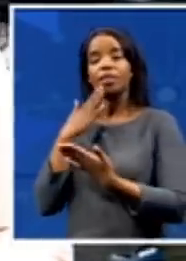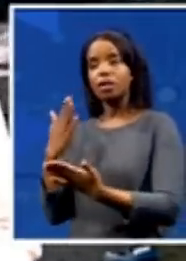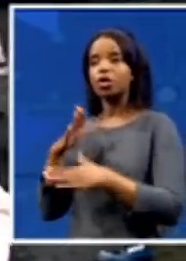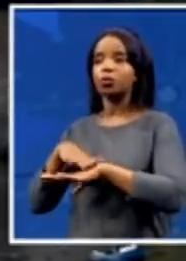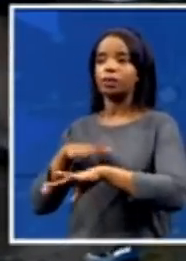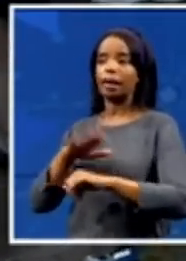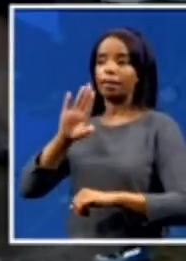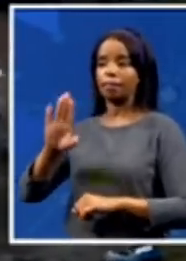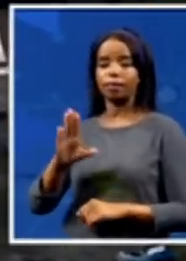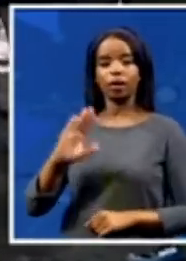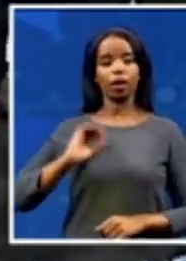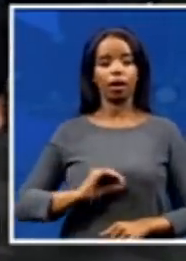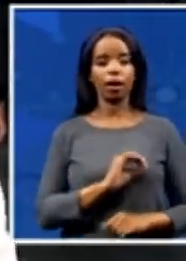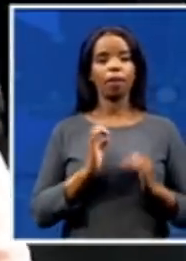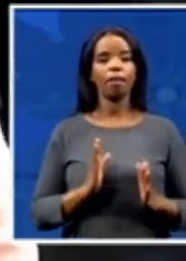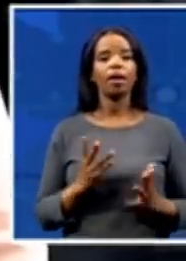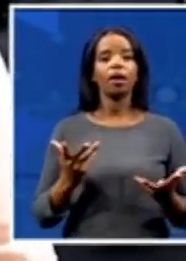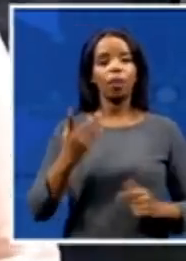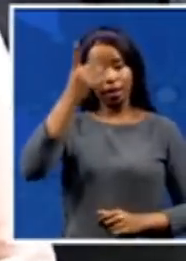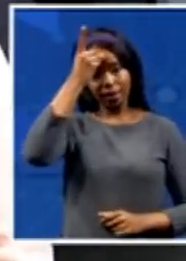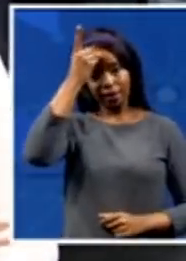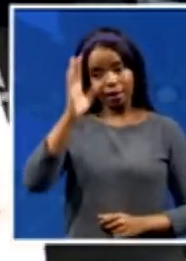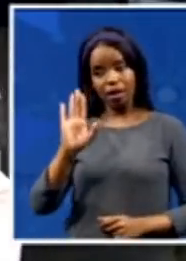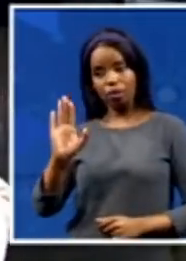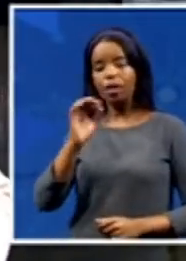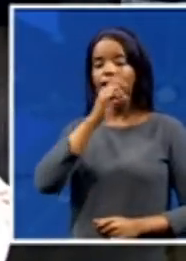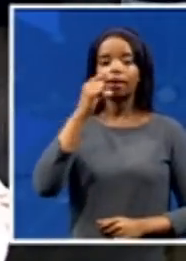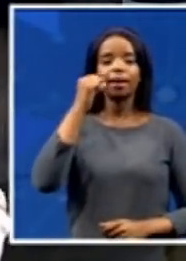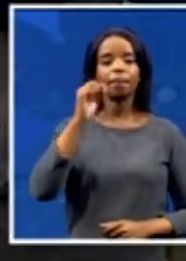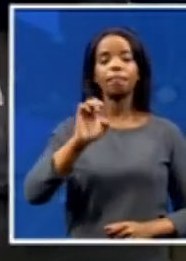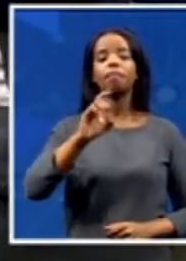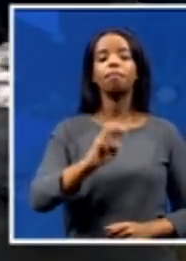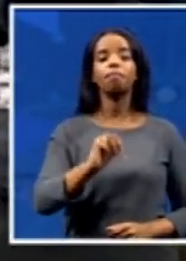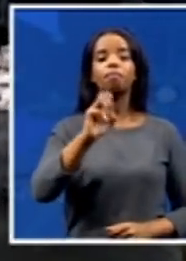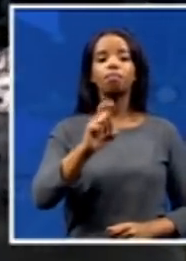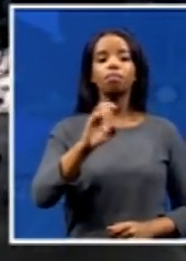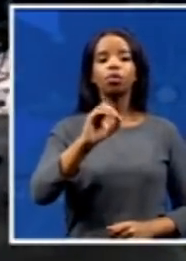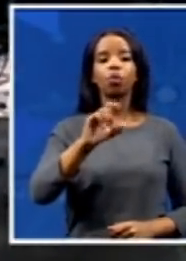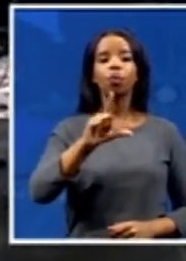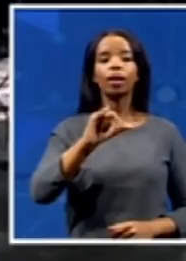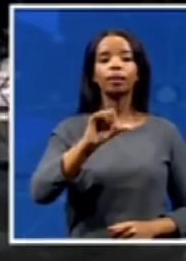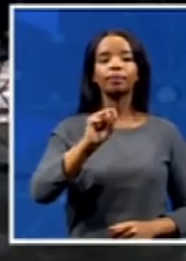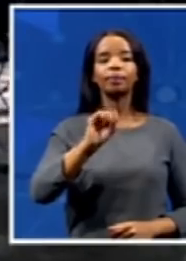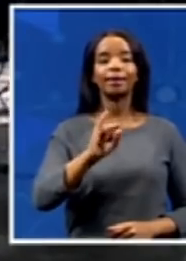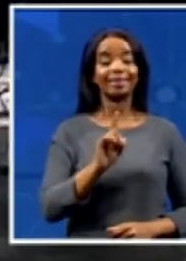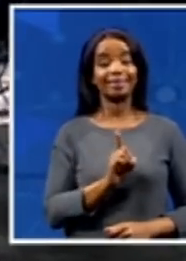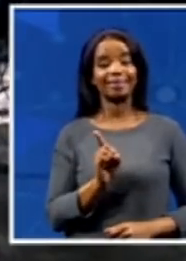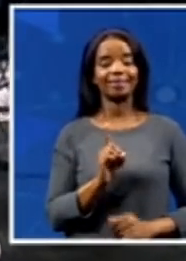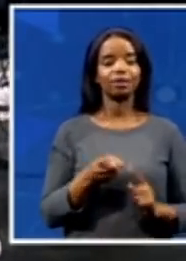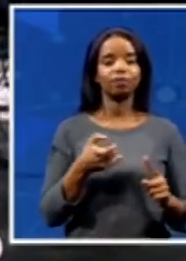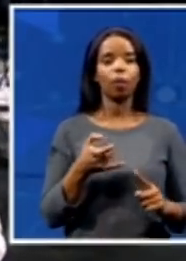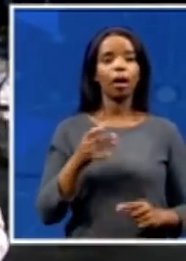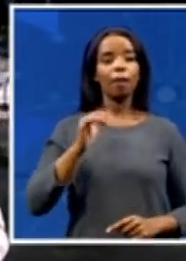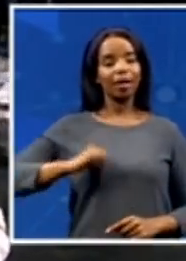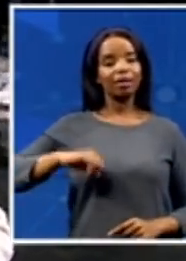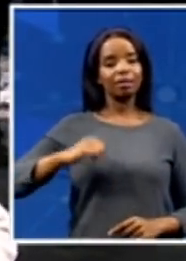Kawonda, of course, is speaking about the response so far from the municipality, but also as we heard from him that